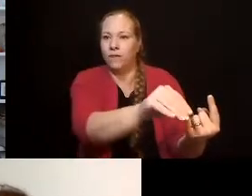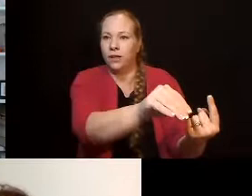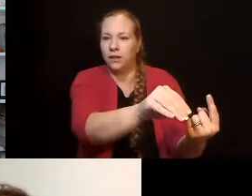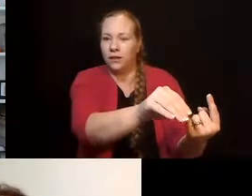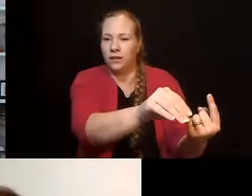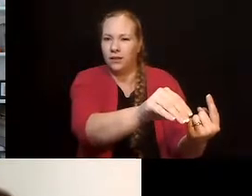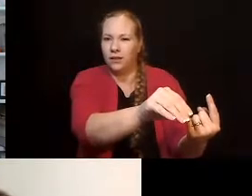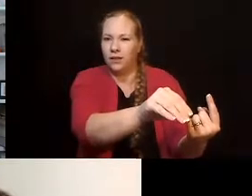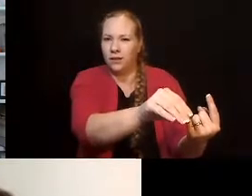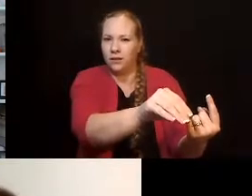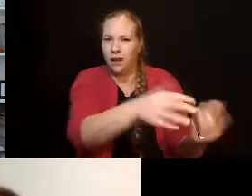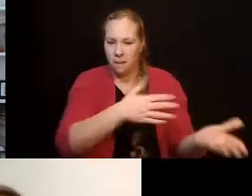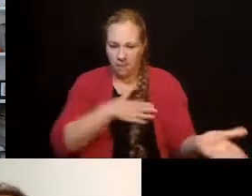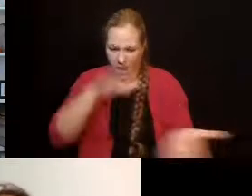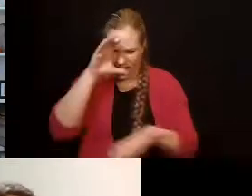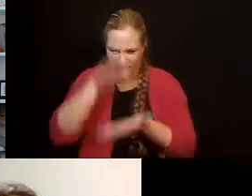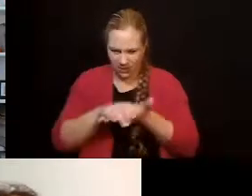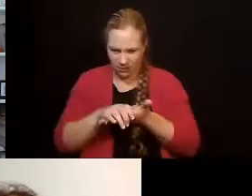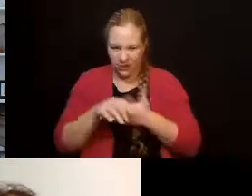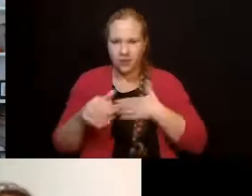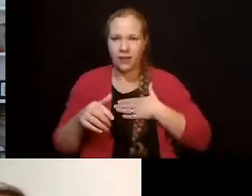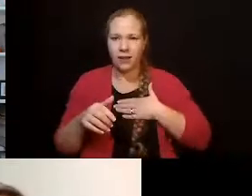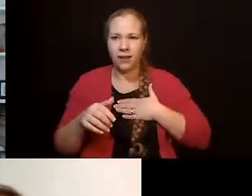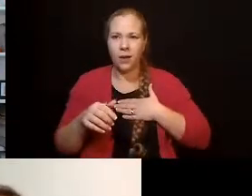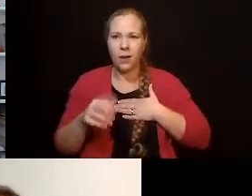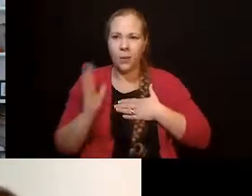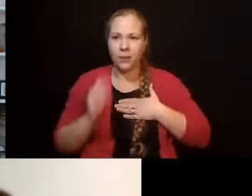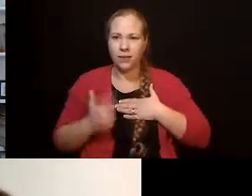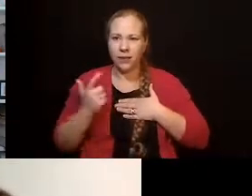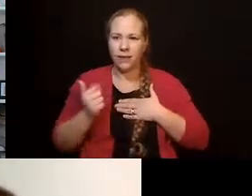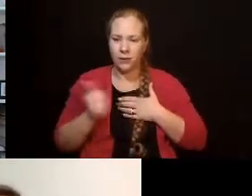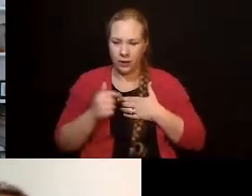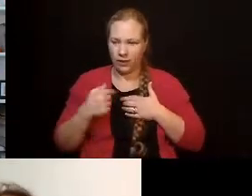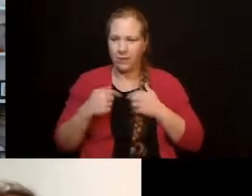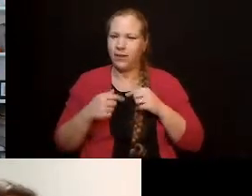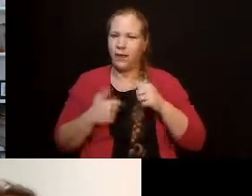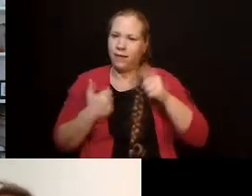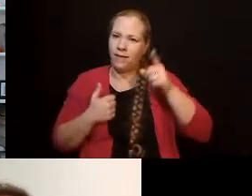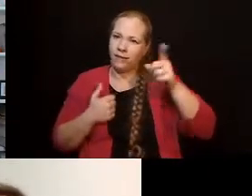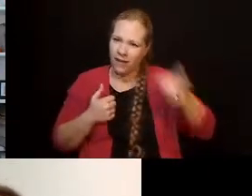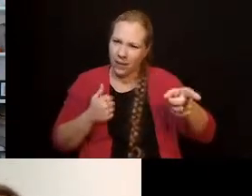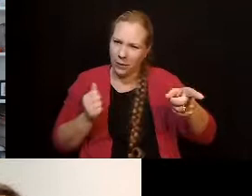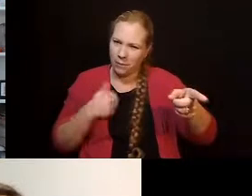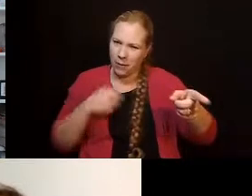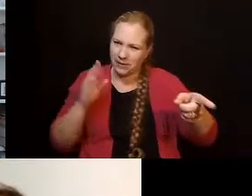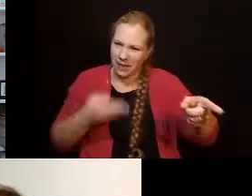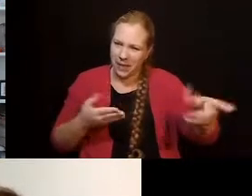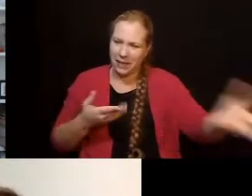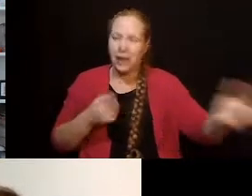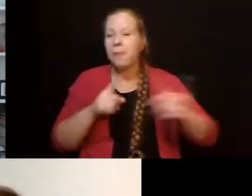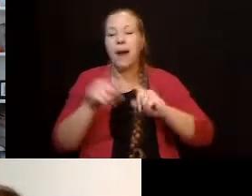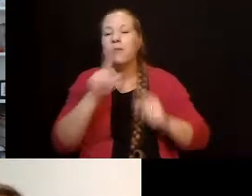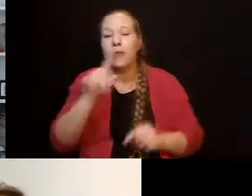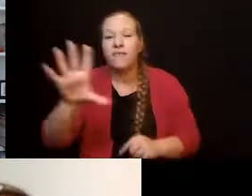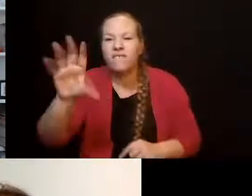with my son instead of with me, but we all lived within 50 feet of each other. And it allowed